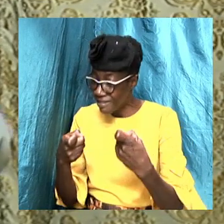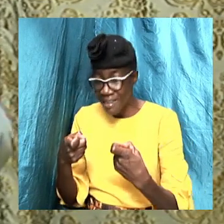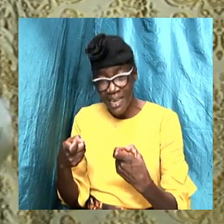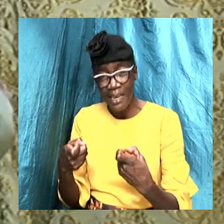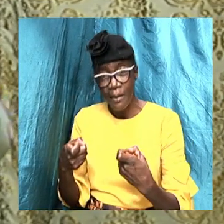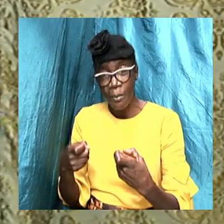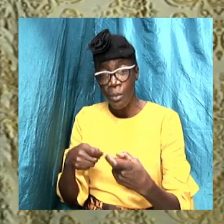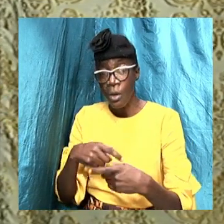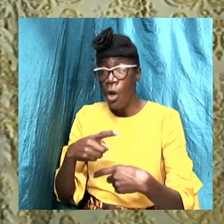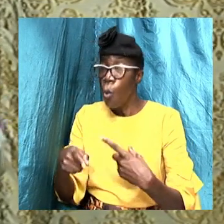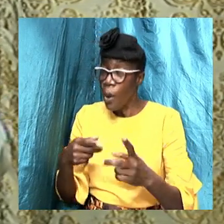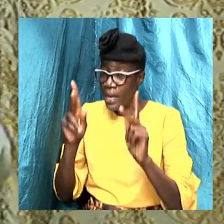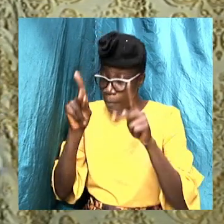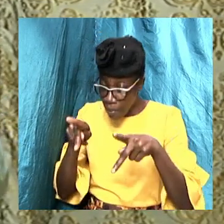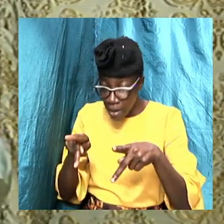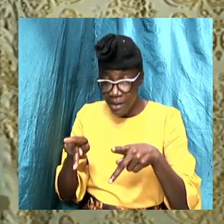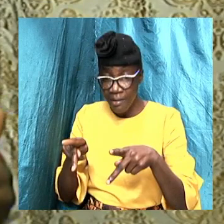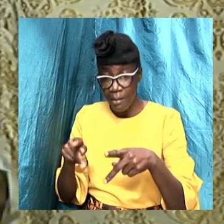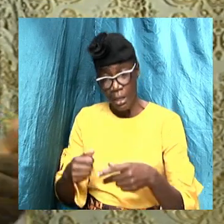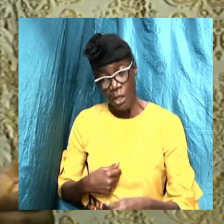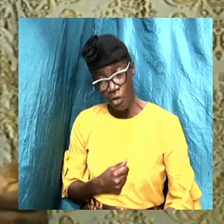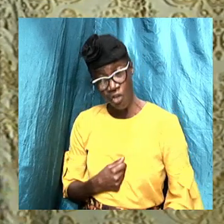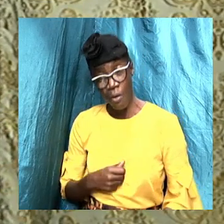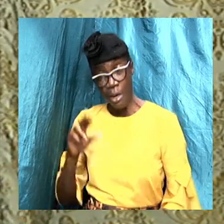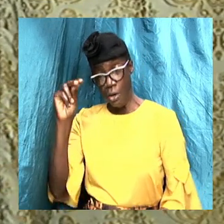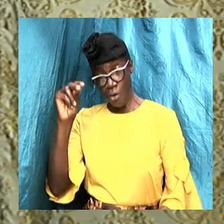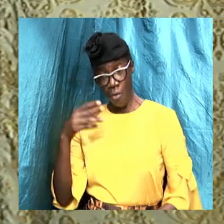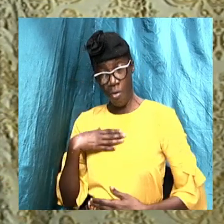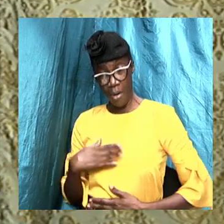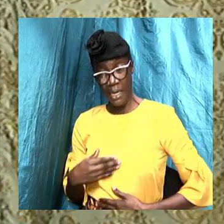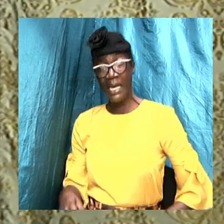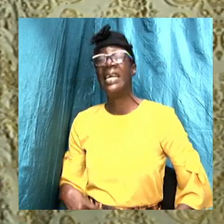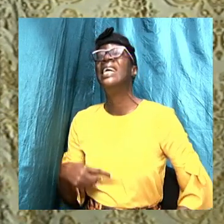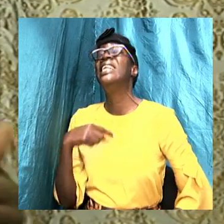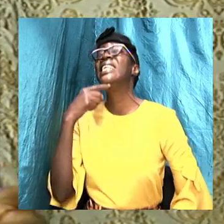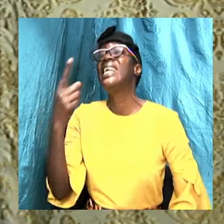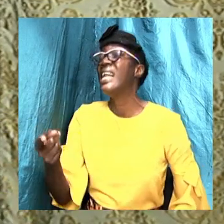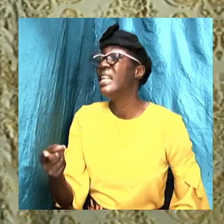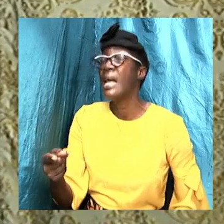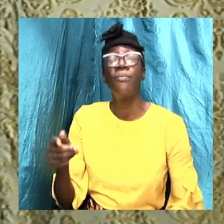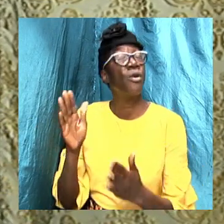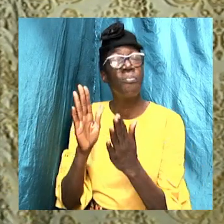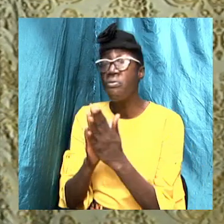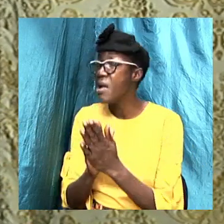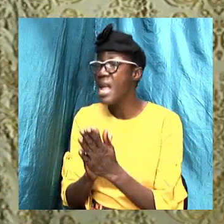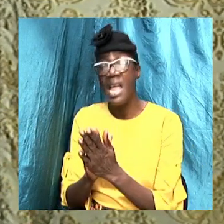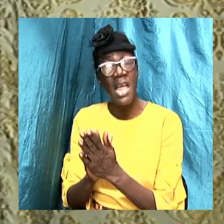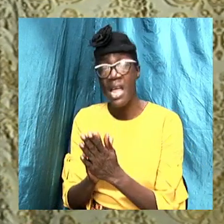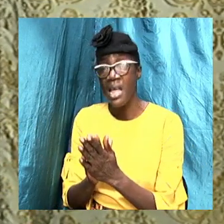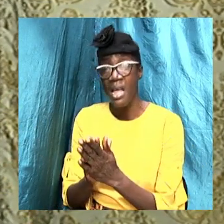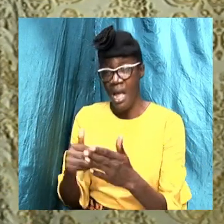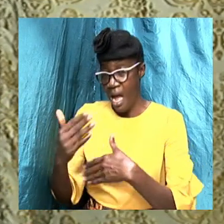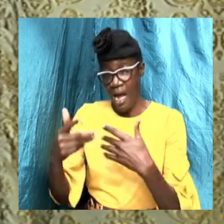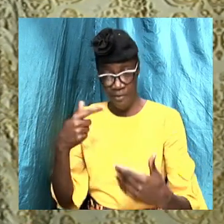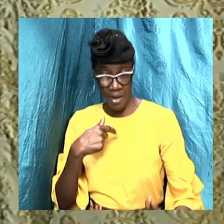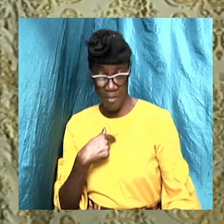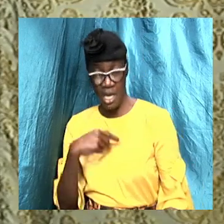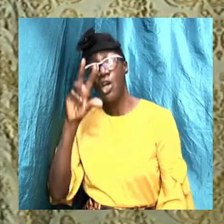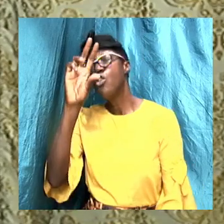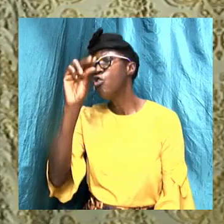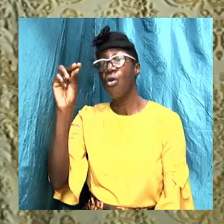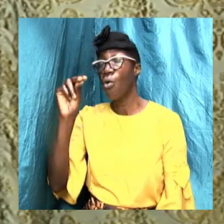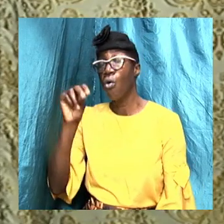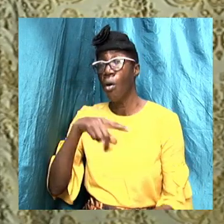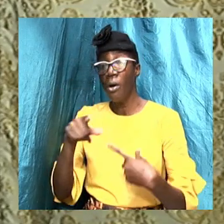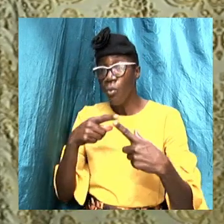a person is sorry for their sins, nobody has to tell them, look, you have prayed this prayer after me. But when a person is